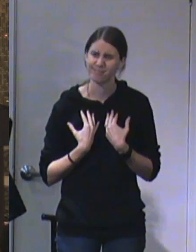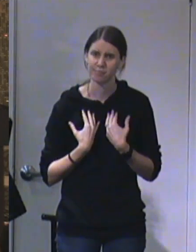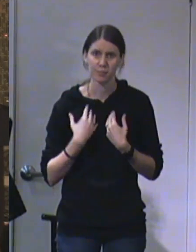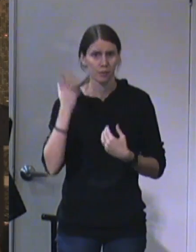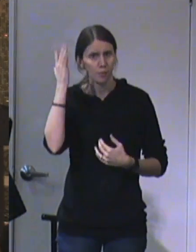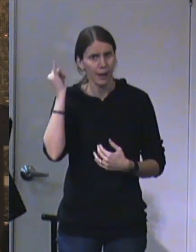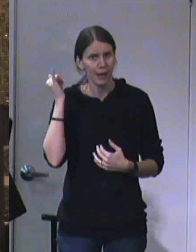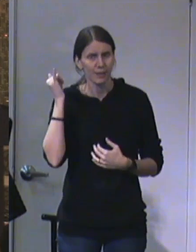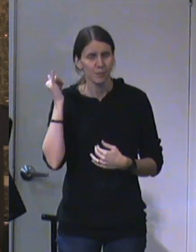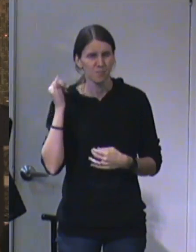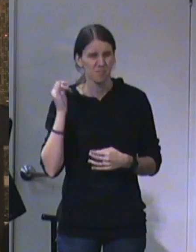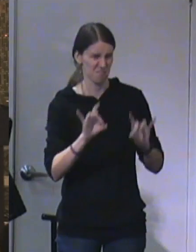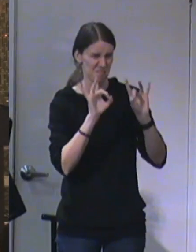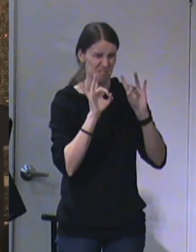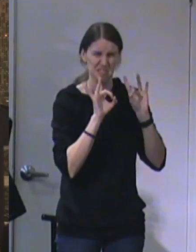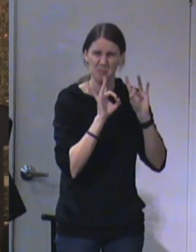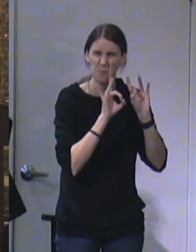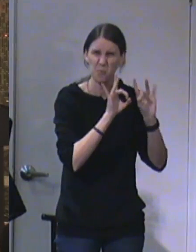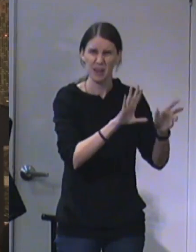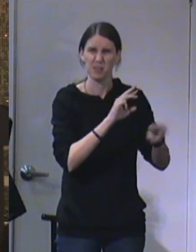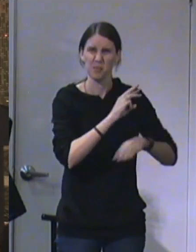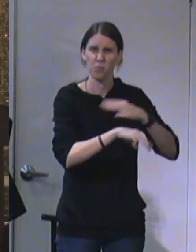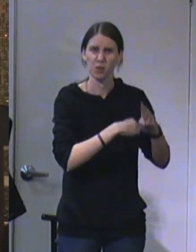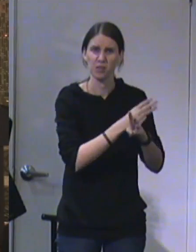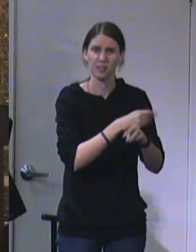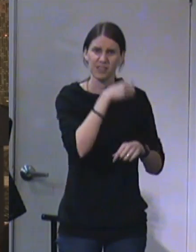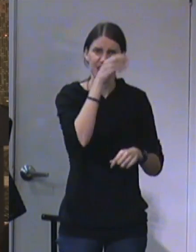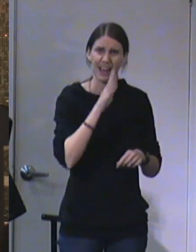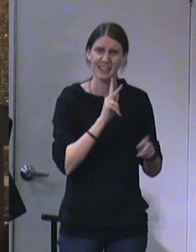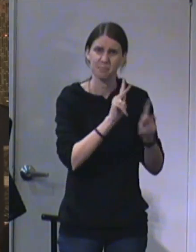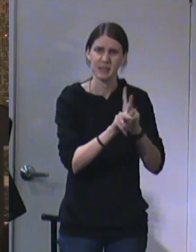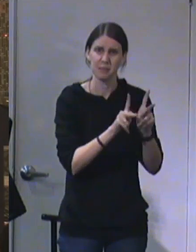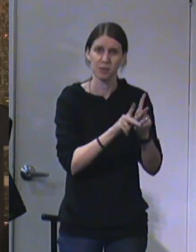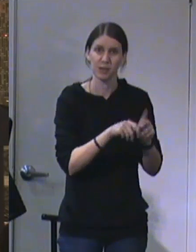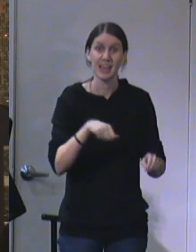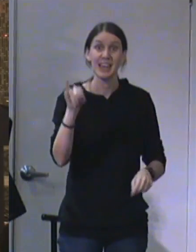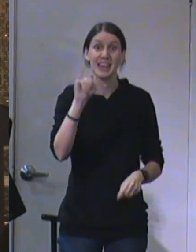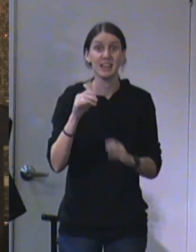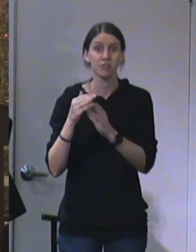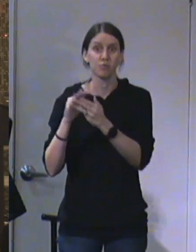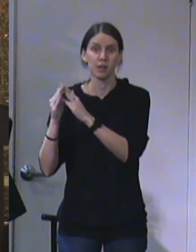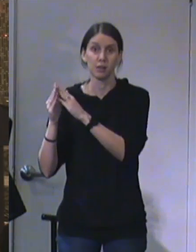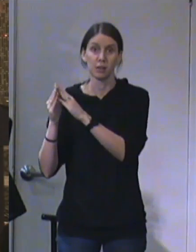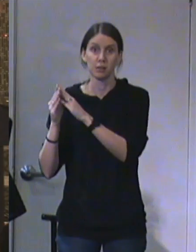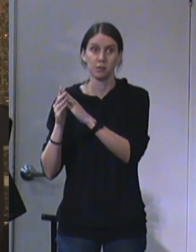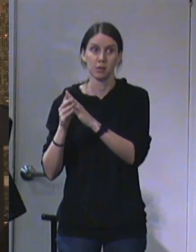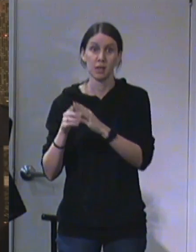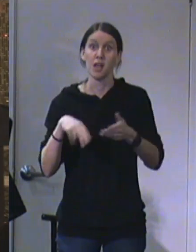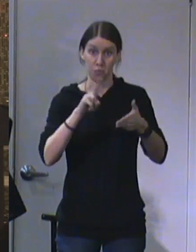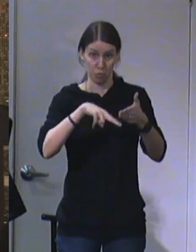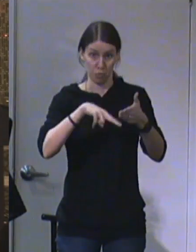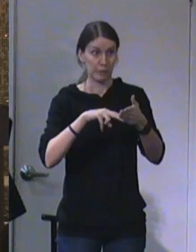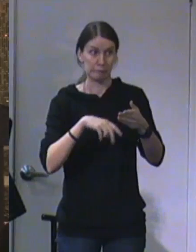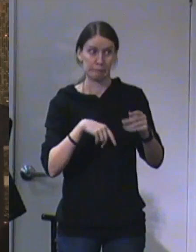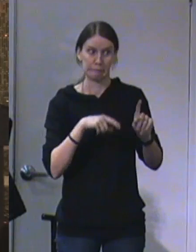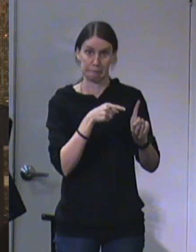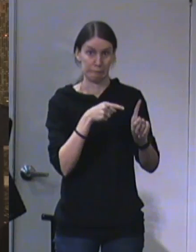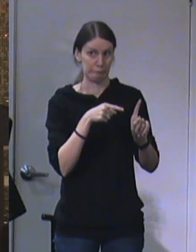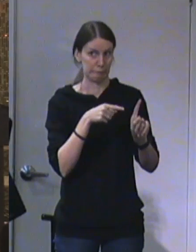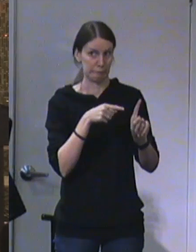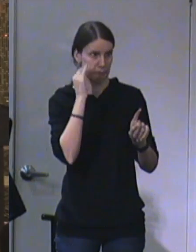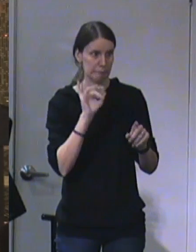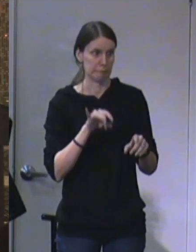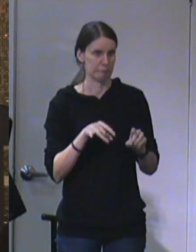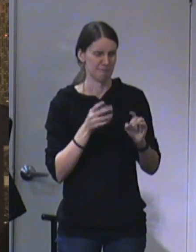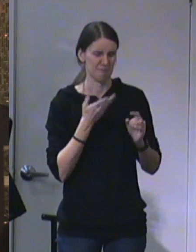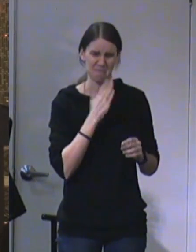wicked and sinful state of God's people in Israel. I mean, it's gotten really bad at this point. And